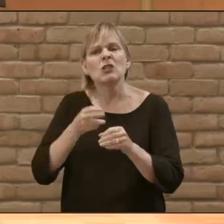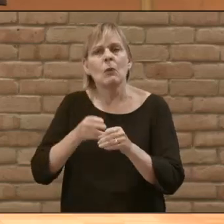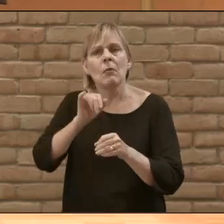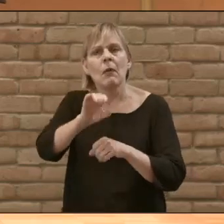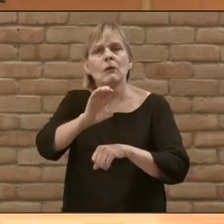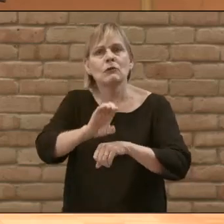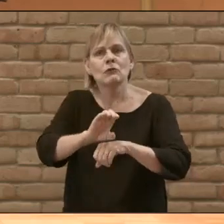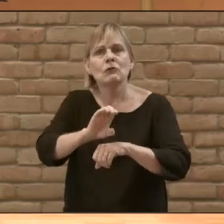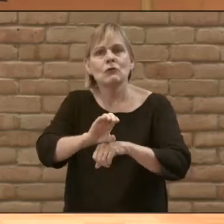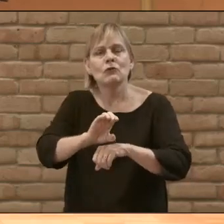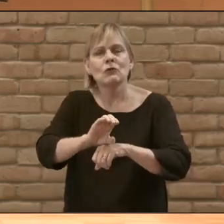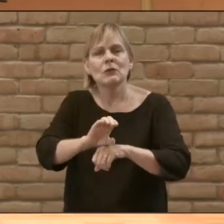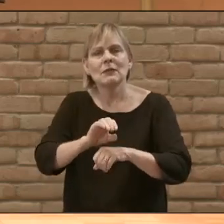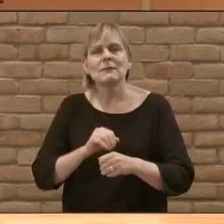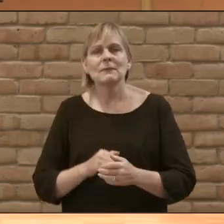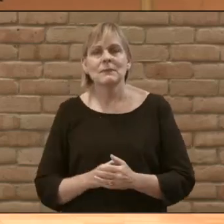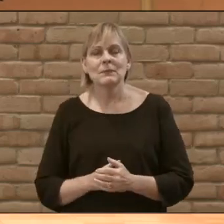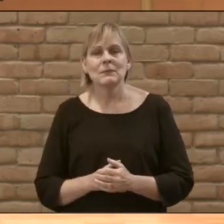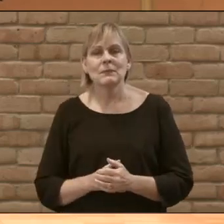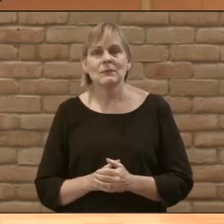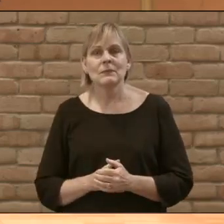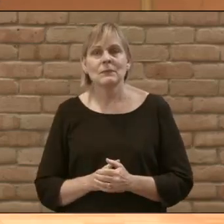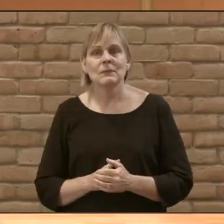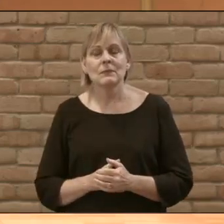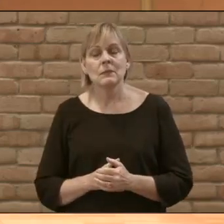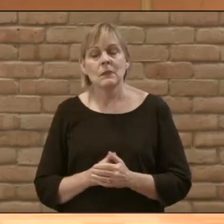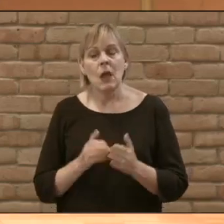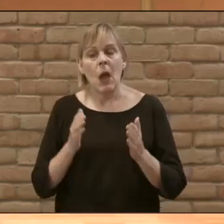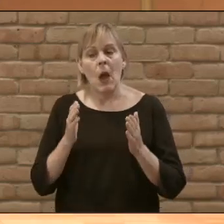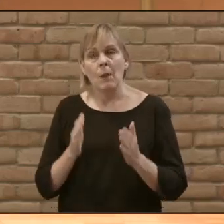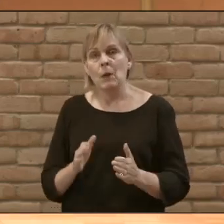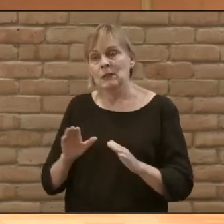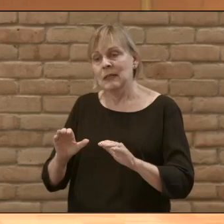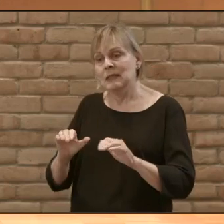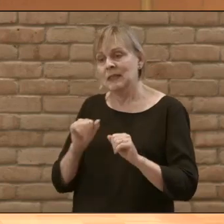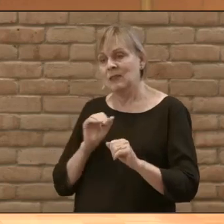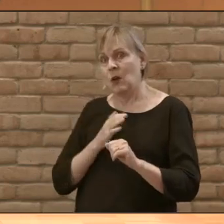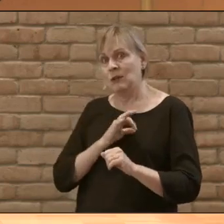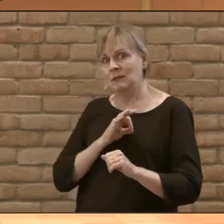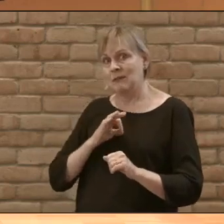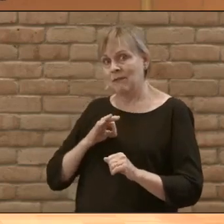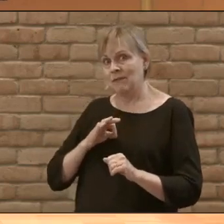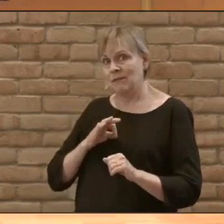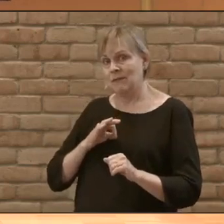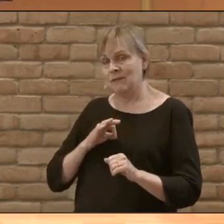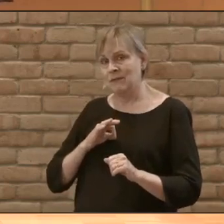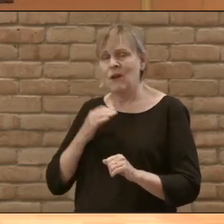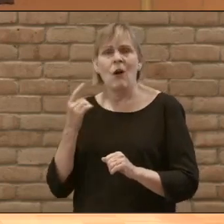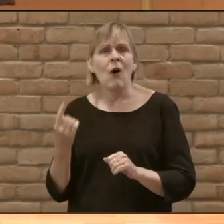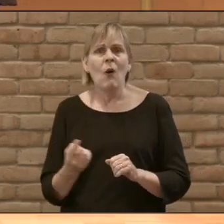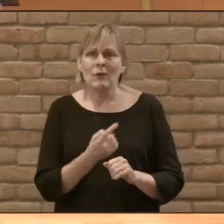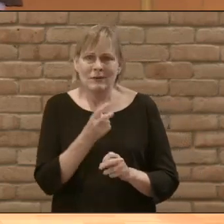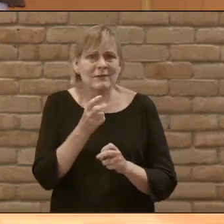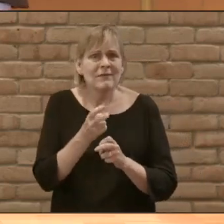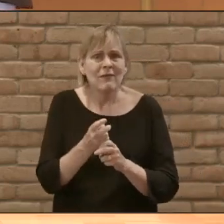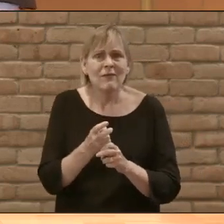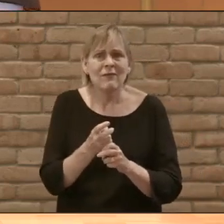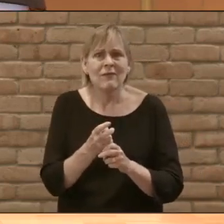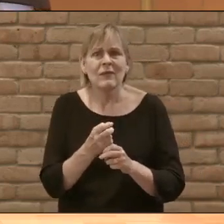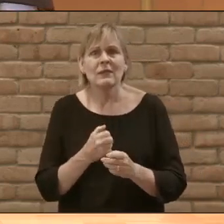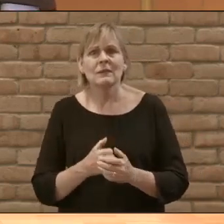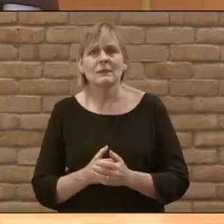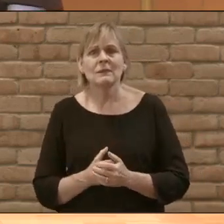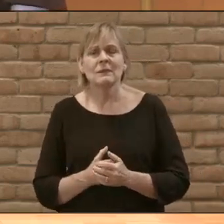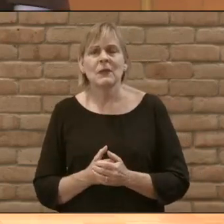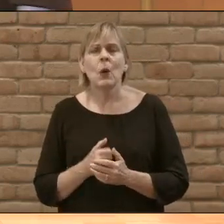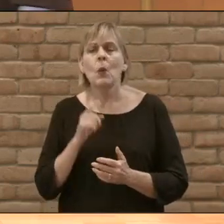position. And whenever somebody leaves our staff, it's always hard. But we look at it as